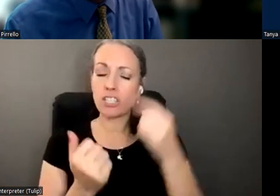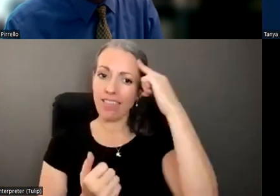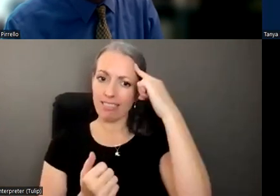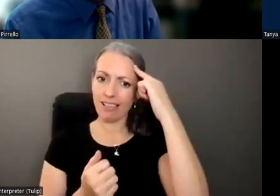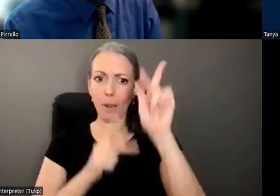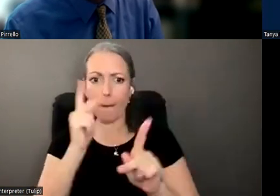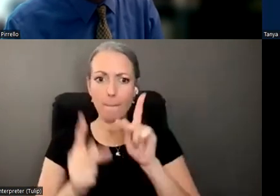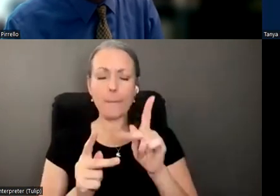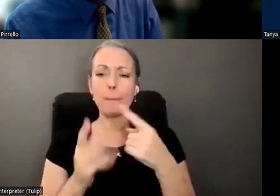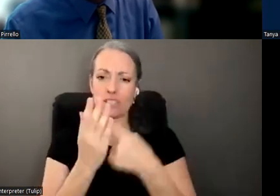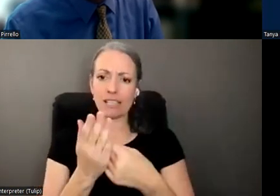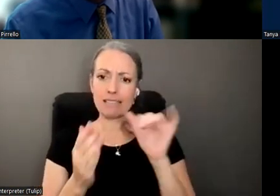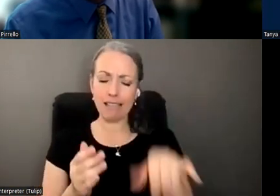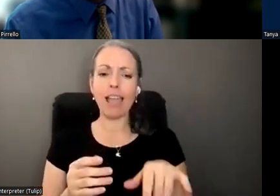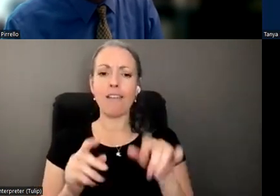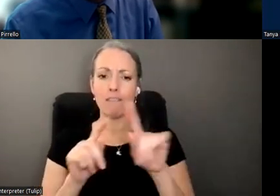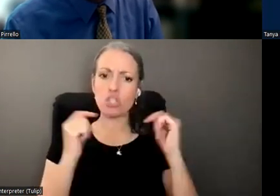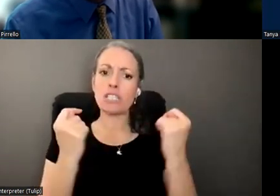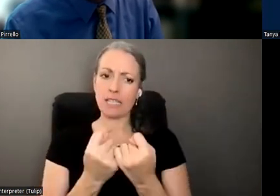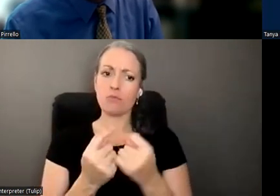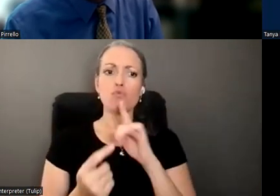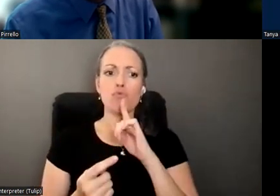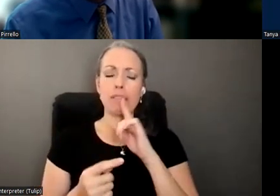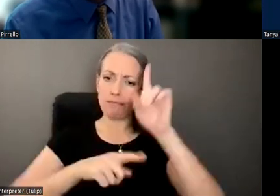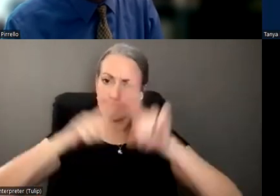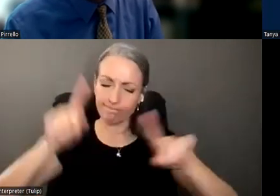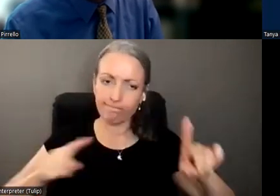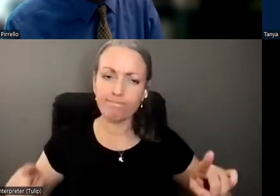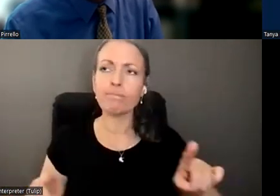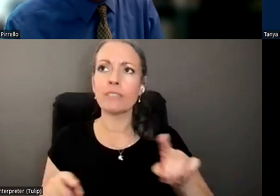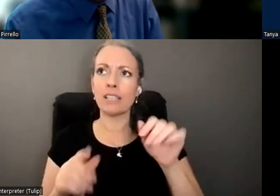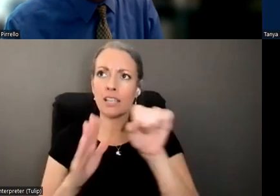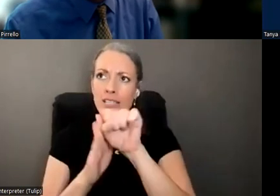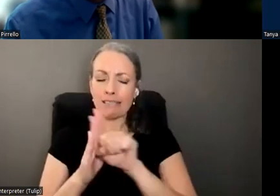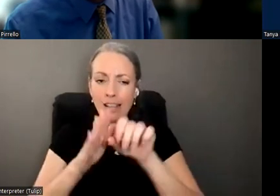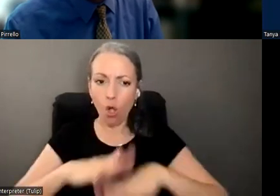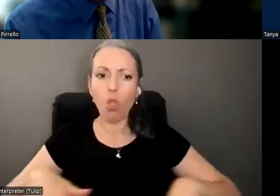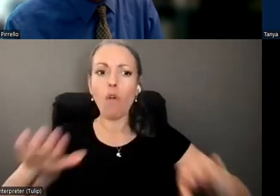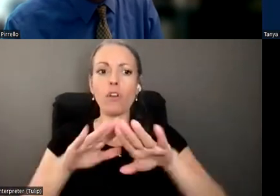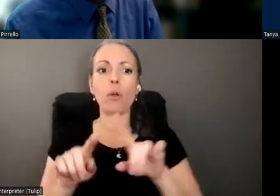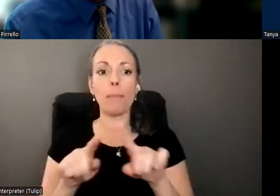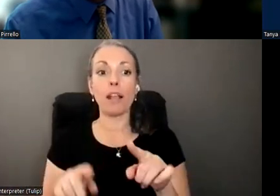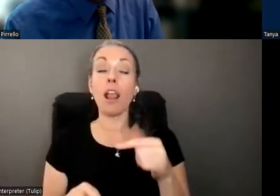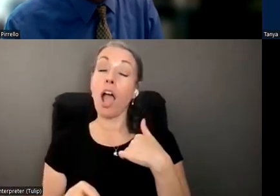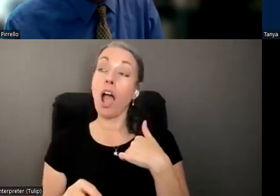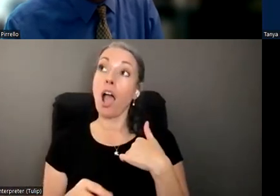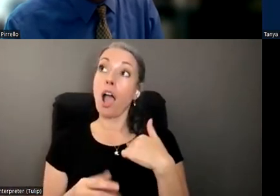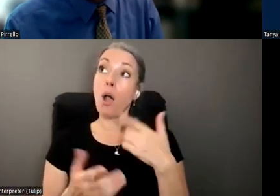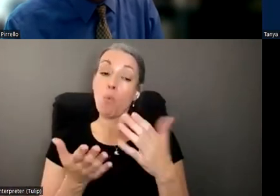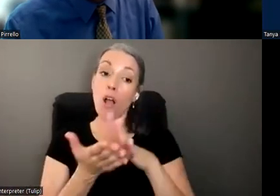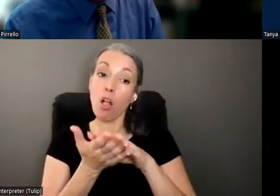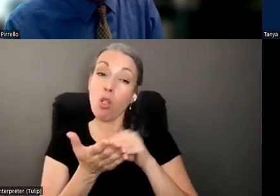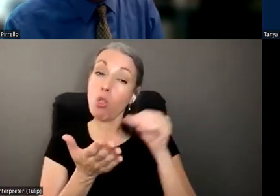multidisciplinary teams, which are handled very differently in different parts of the state. And so I did just want to learn like what,